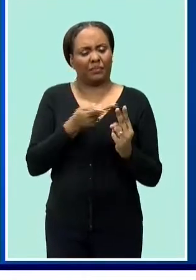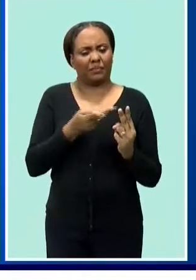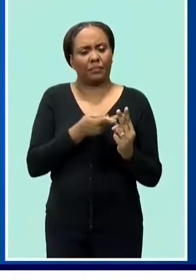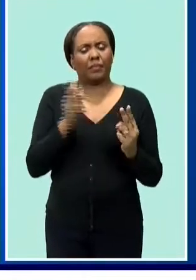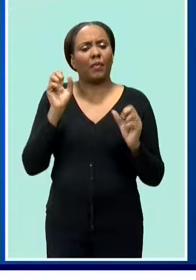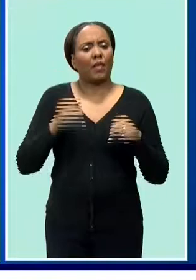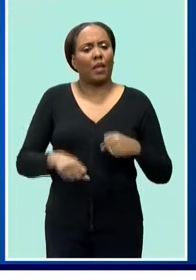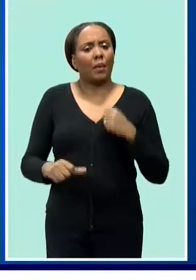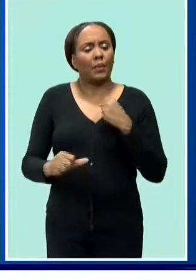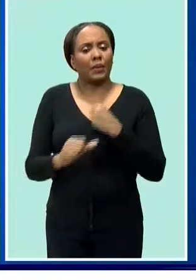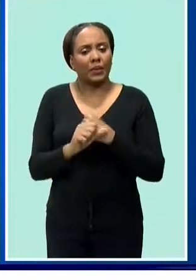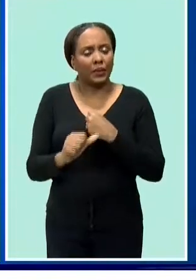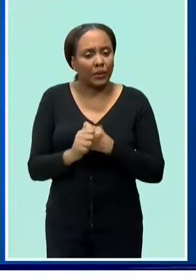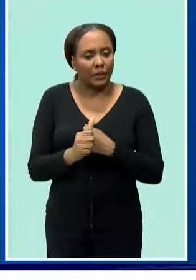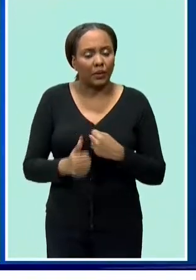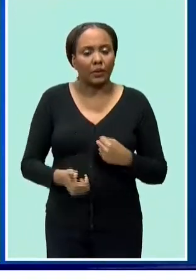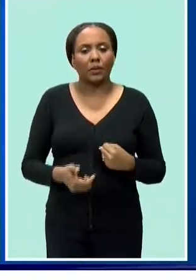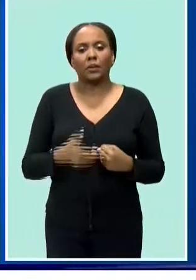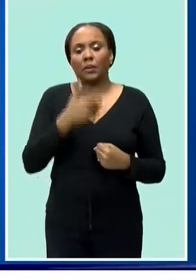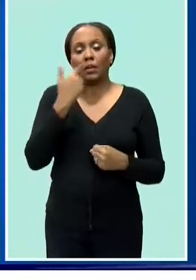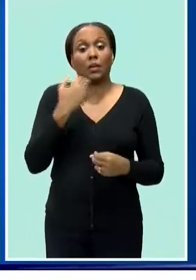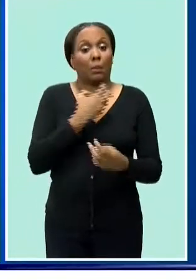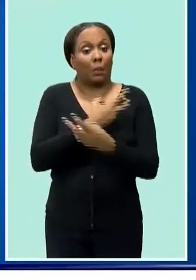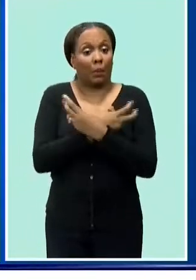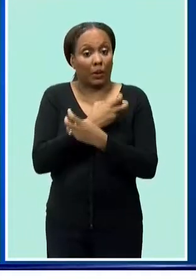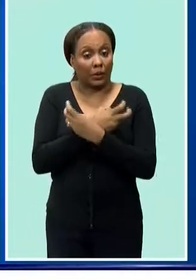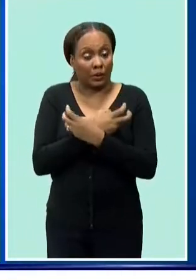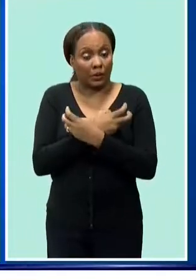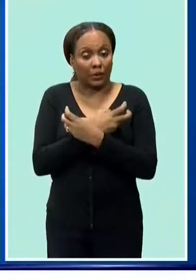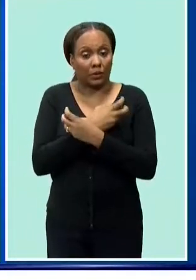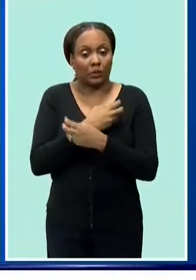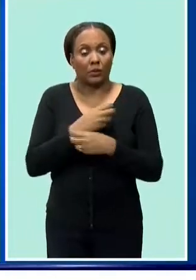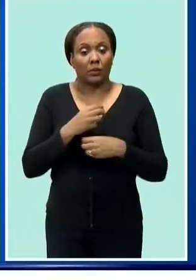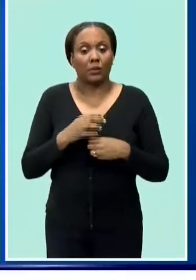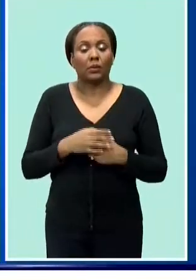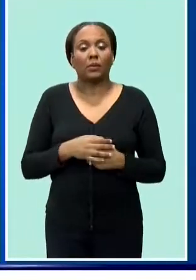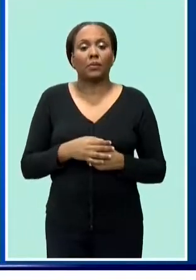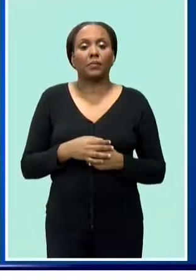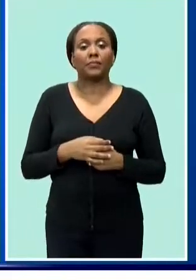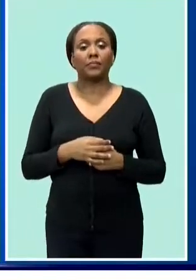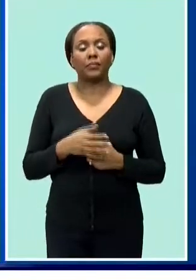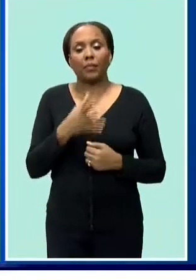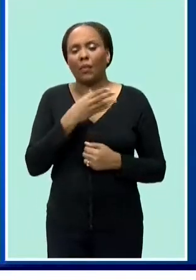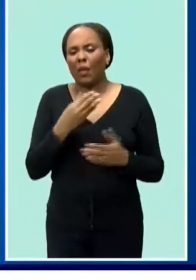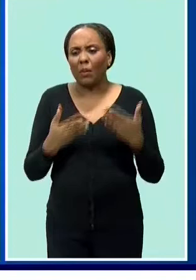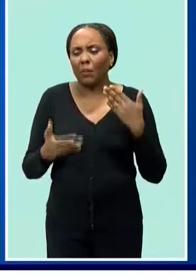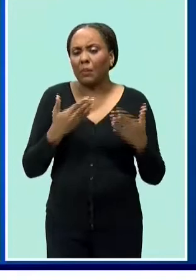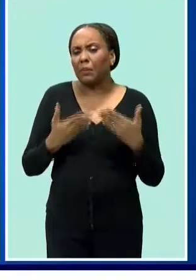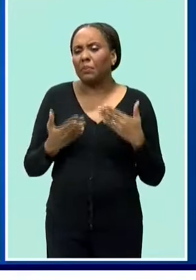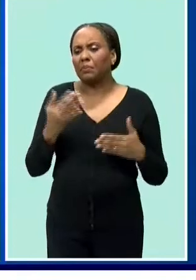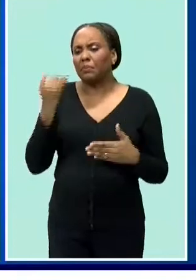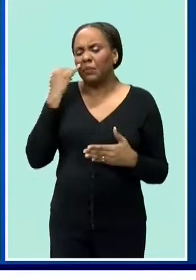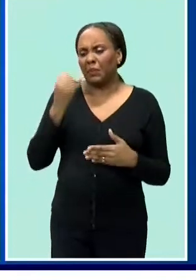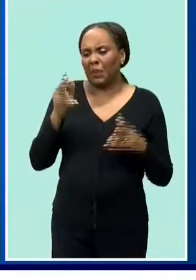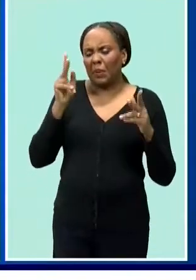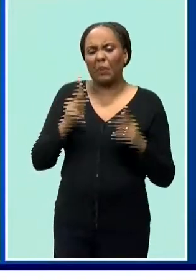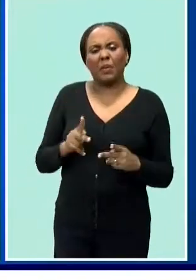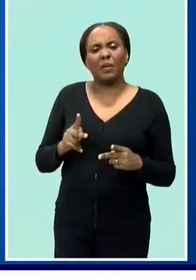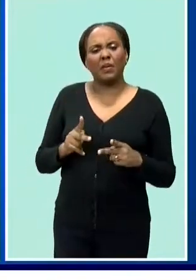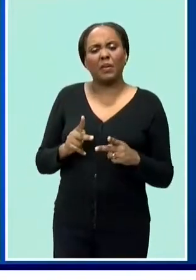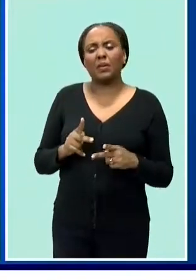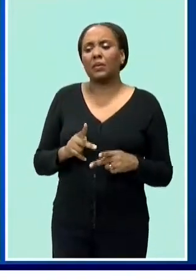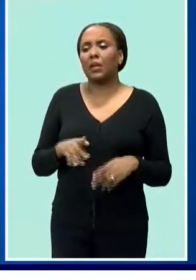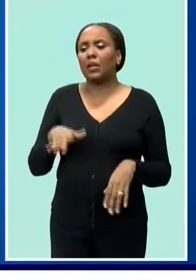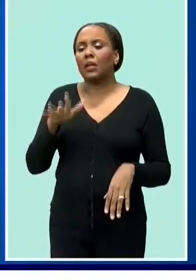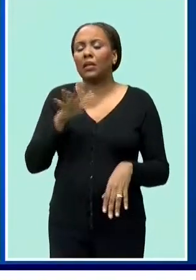can pose a threat because they're venomous right and depending on the susceptibility of the person who it stings